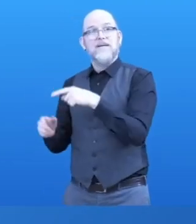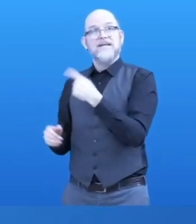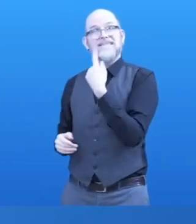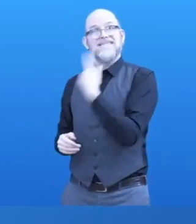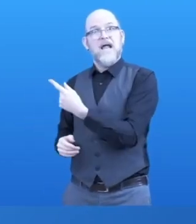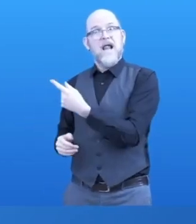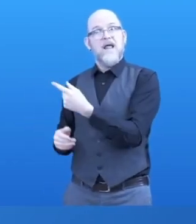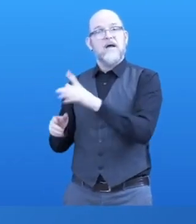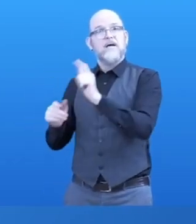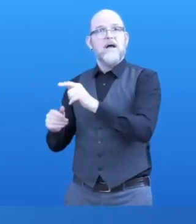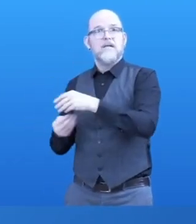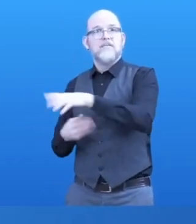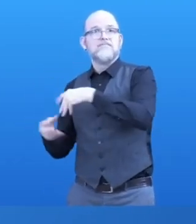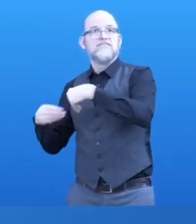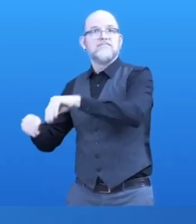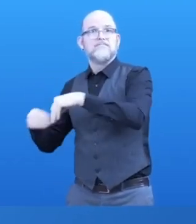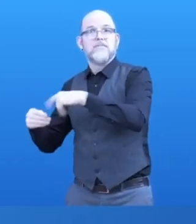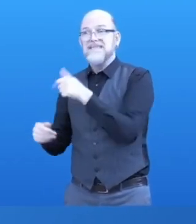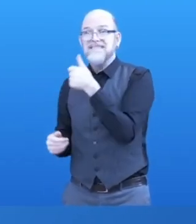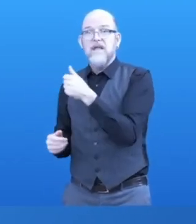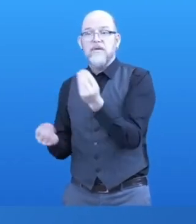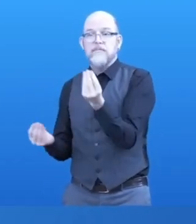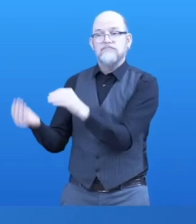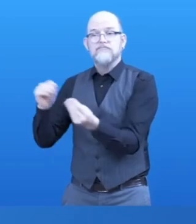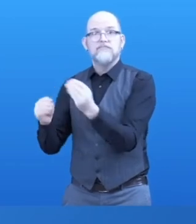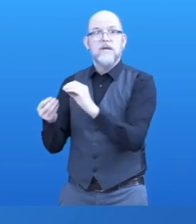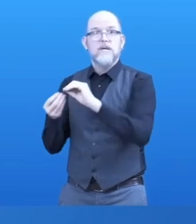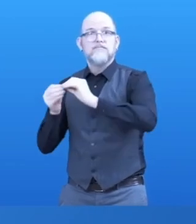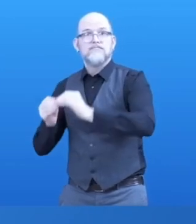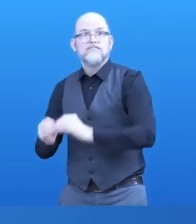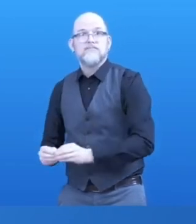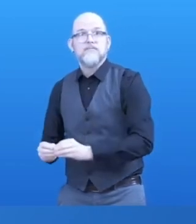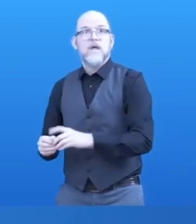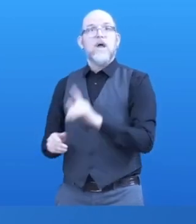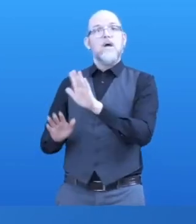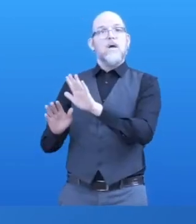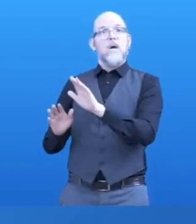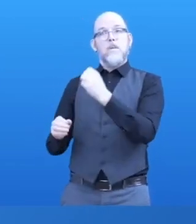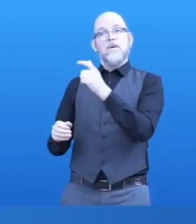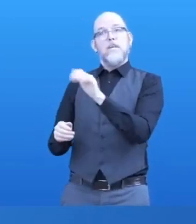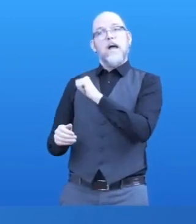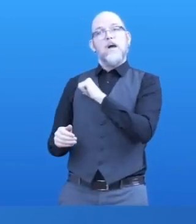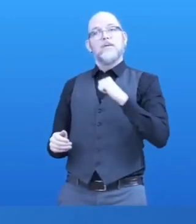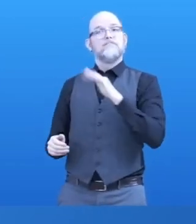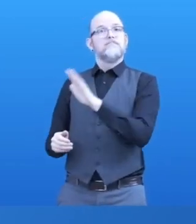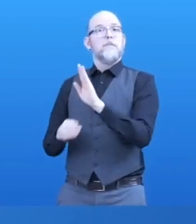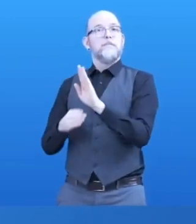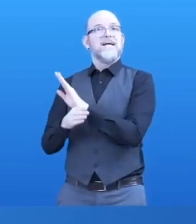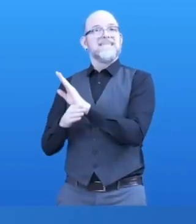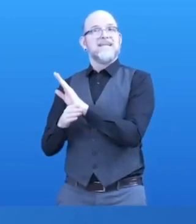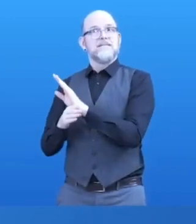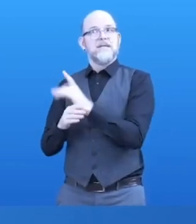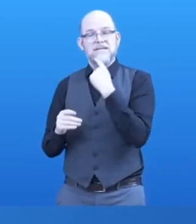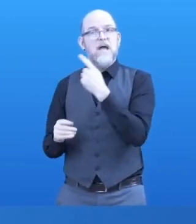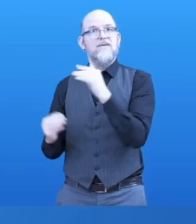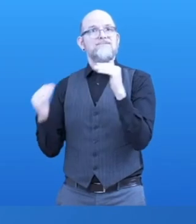assembled and distributed locally, completely for their own business. This creates a fair win-win situation. The high-income countries